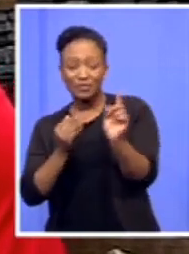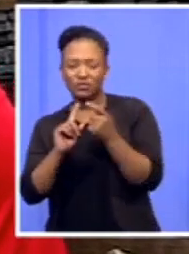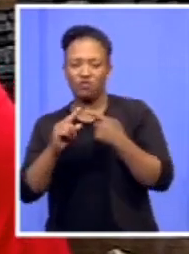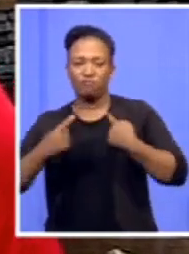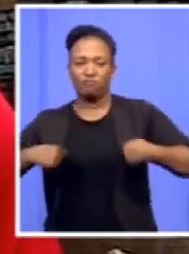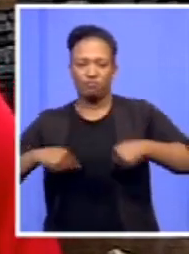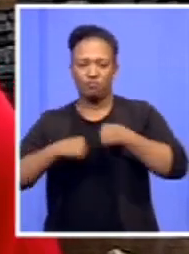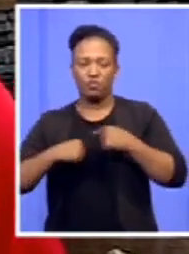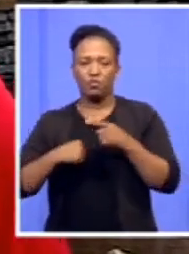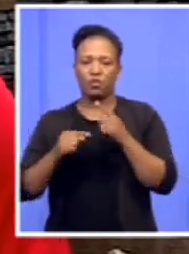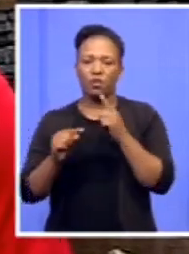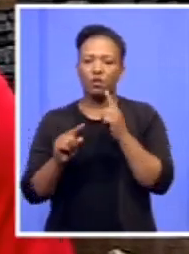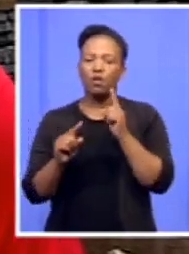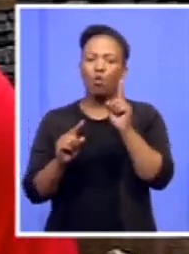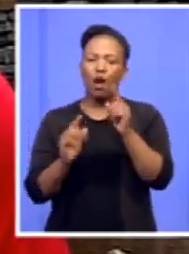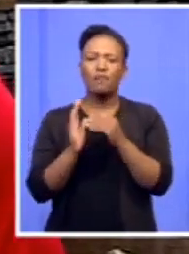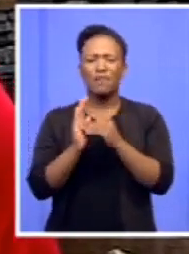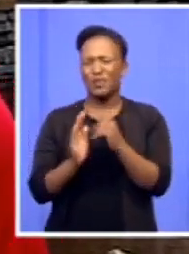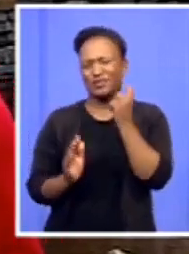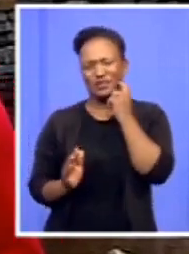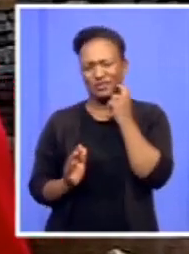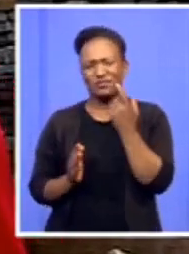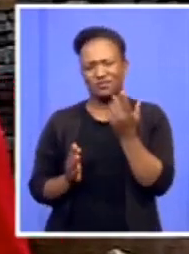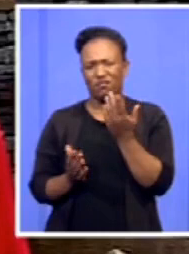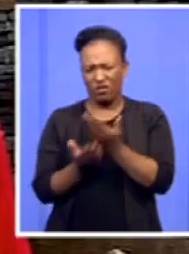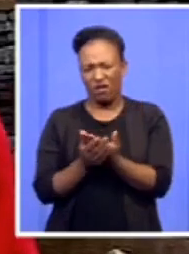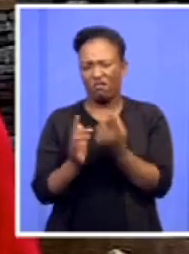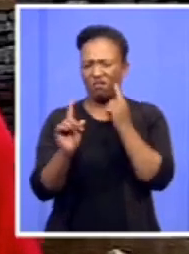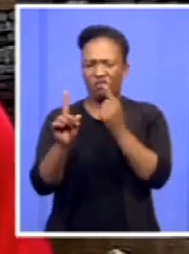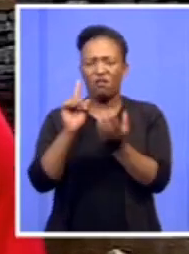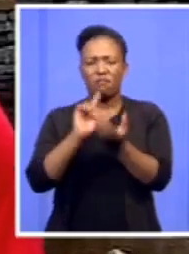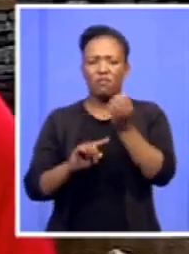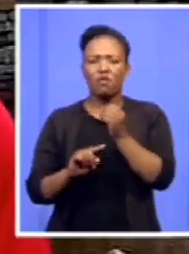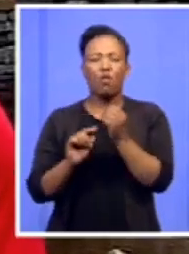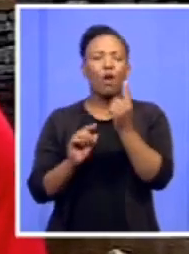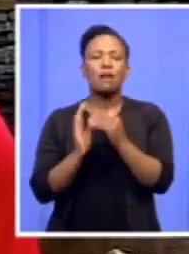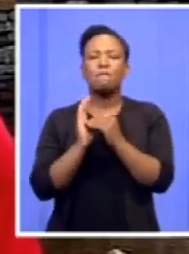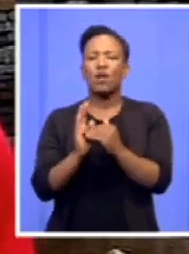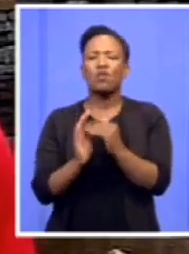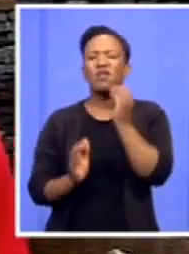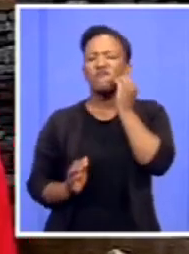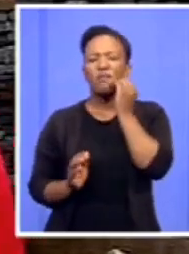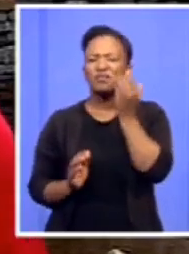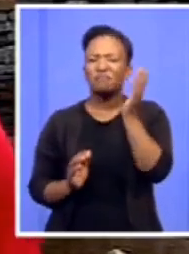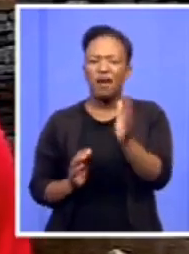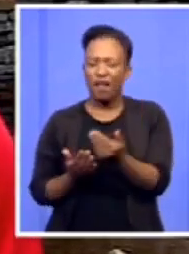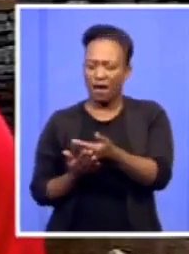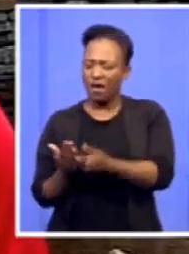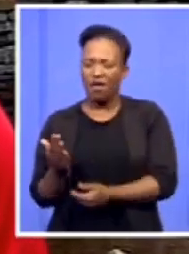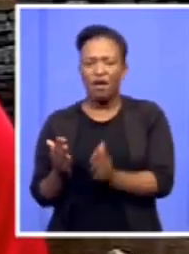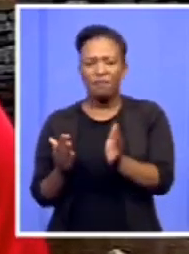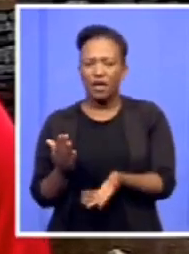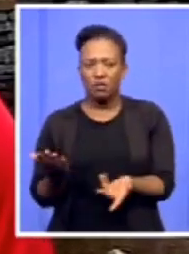as members. But we are saying we don't want one million just of data because that is not going to help us on building the organization.